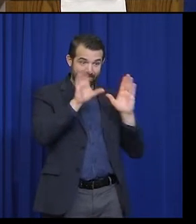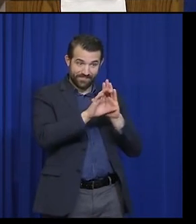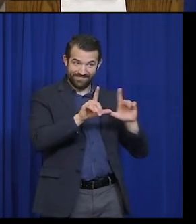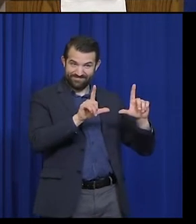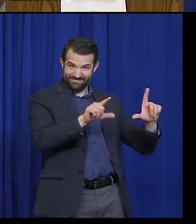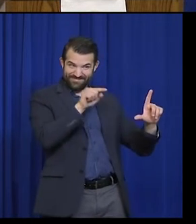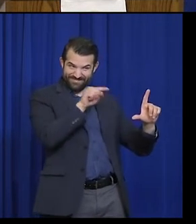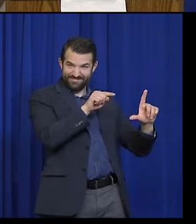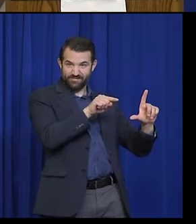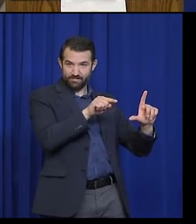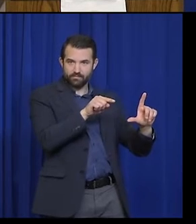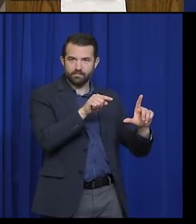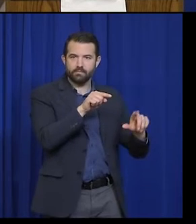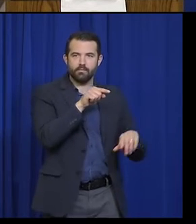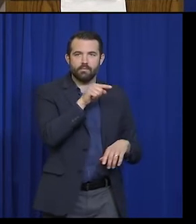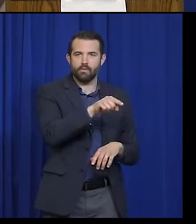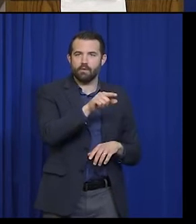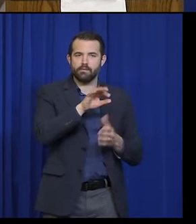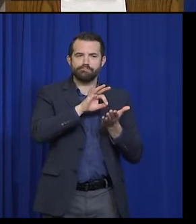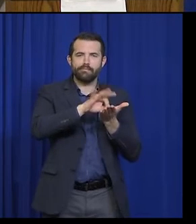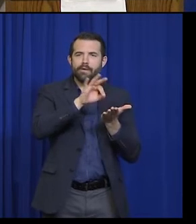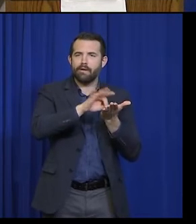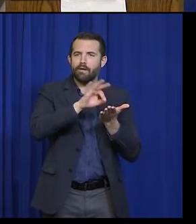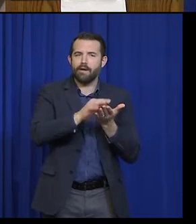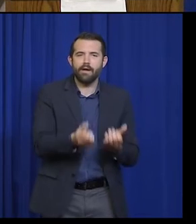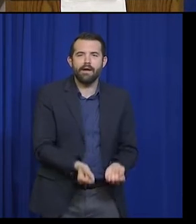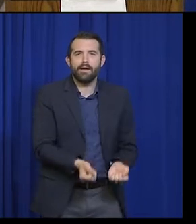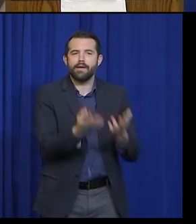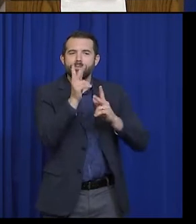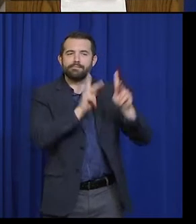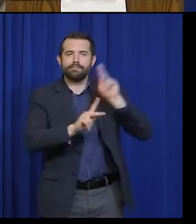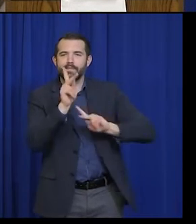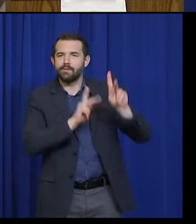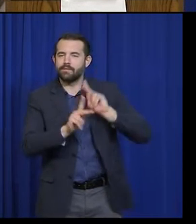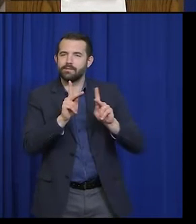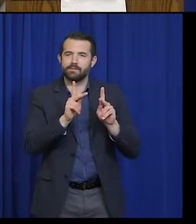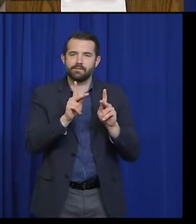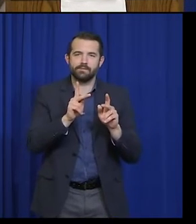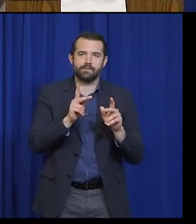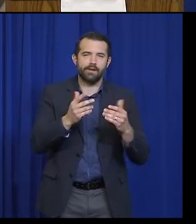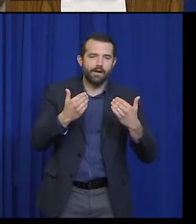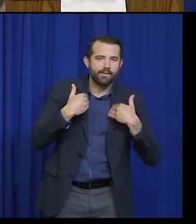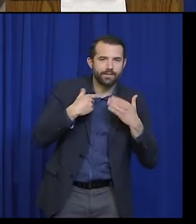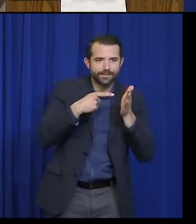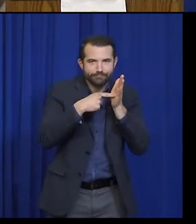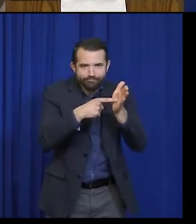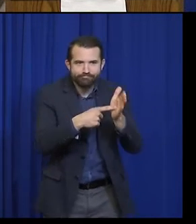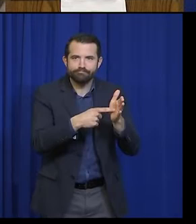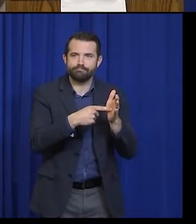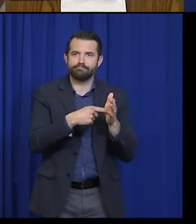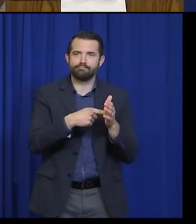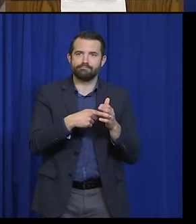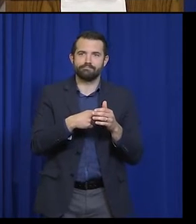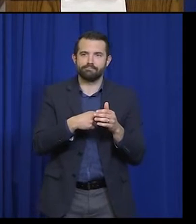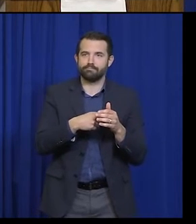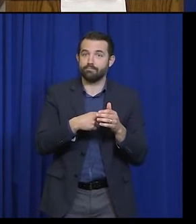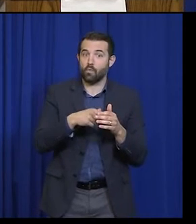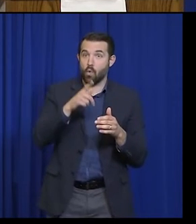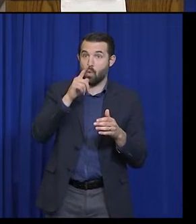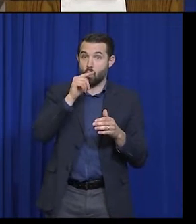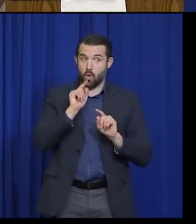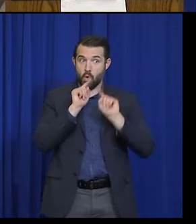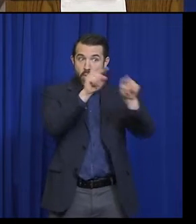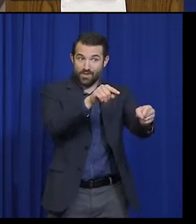strict symptom-based definition that objectively looks at the number of people who are visiting health care